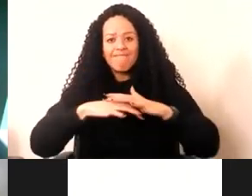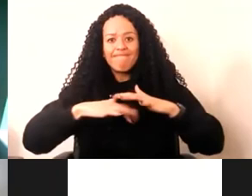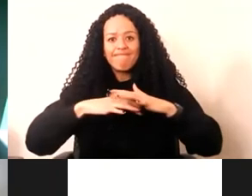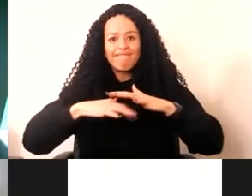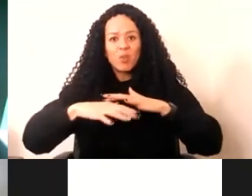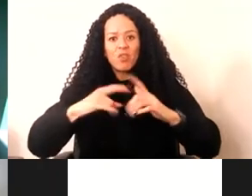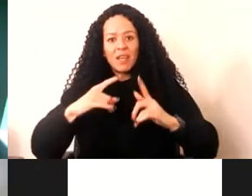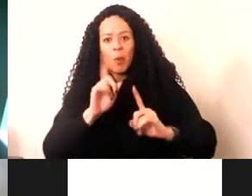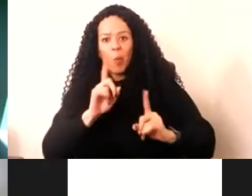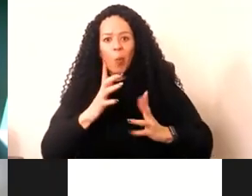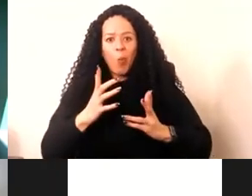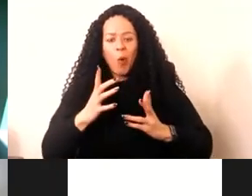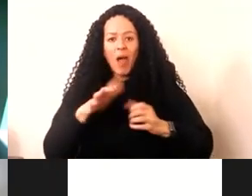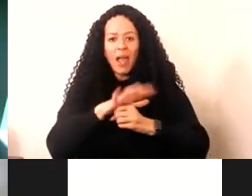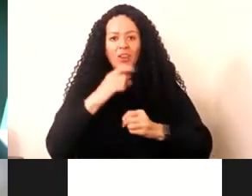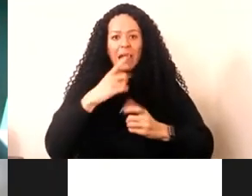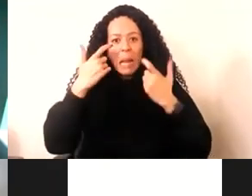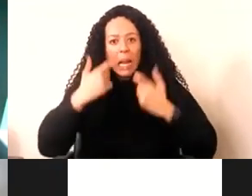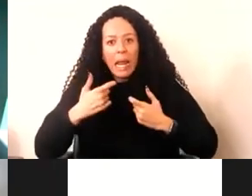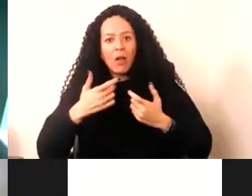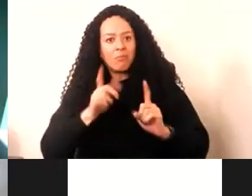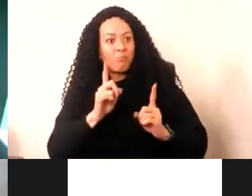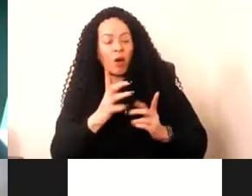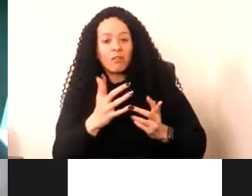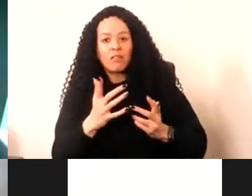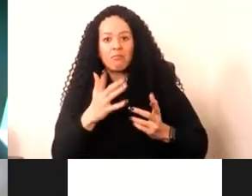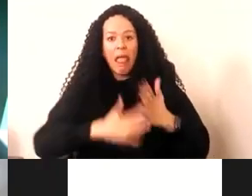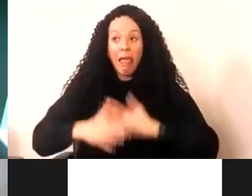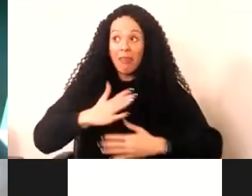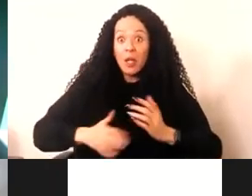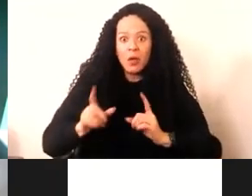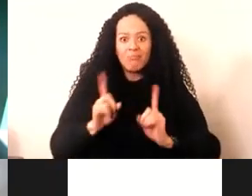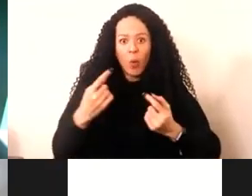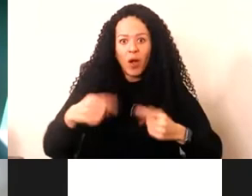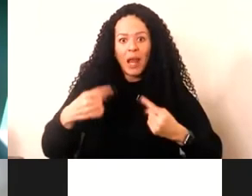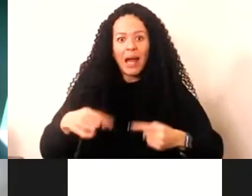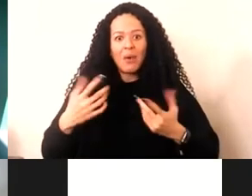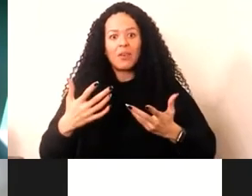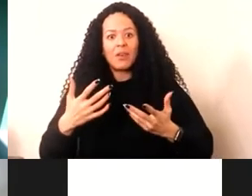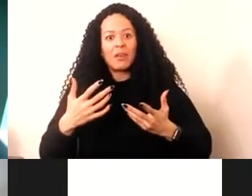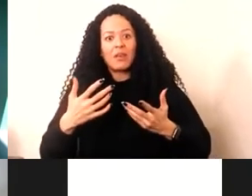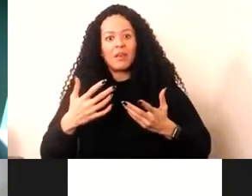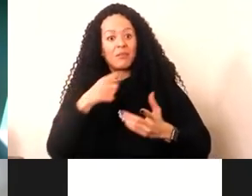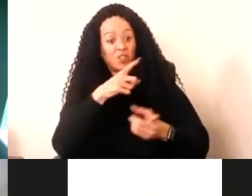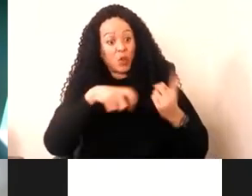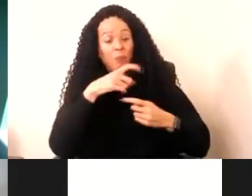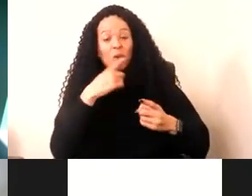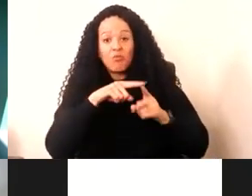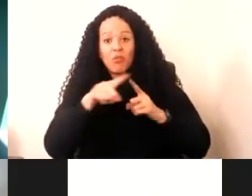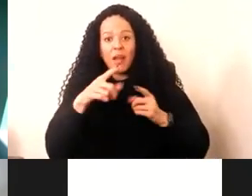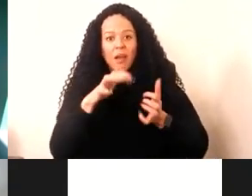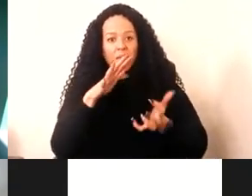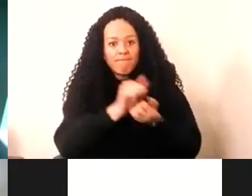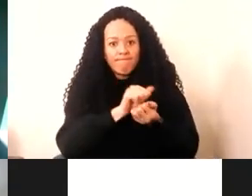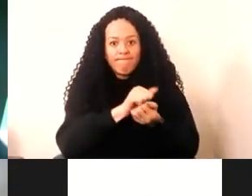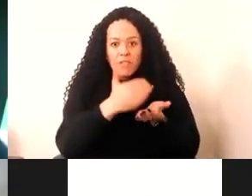and so on, that exist in this larger emulation and preservation project that is going not just for video games,